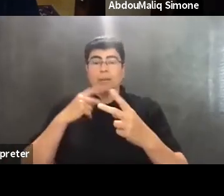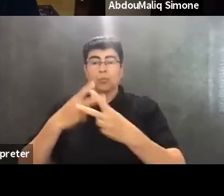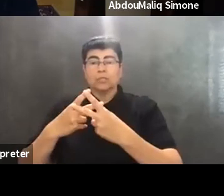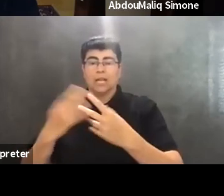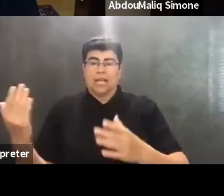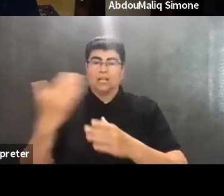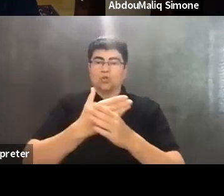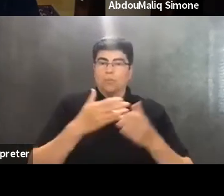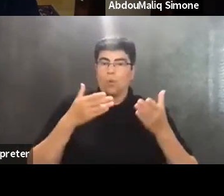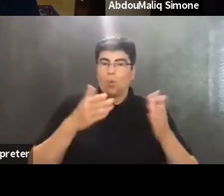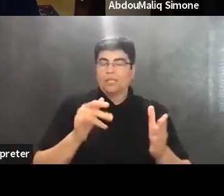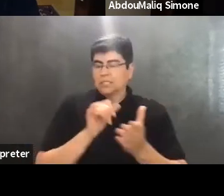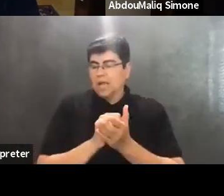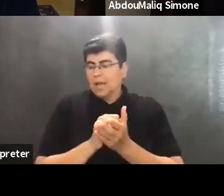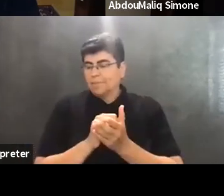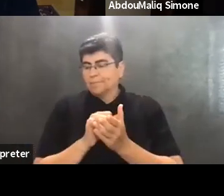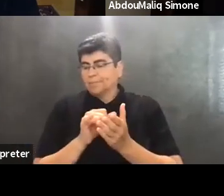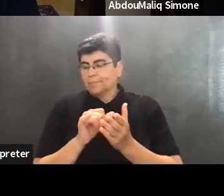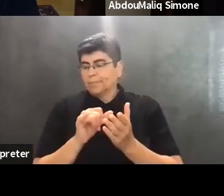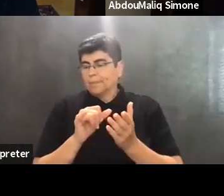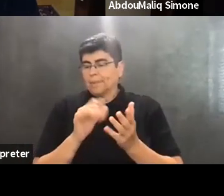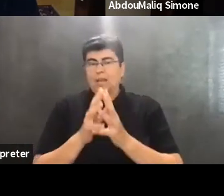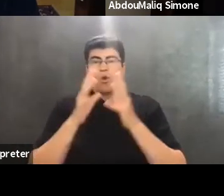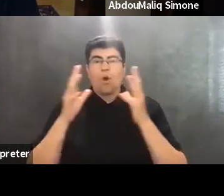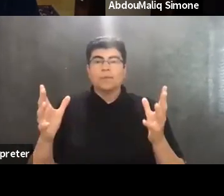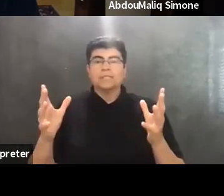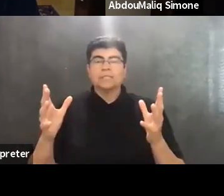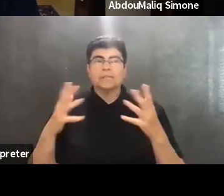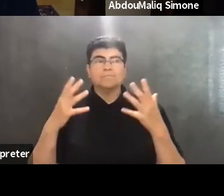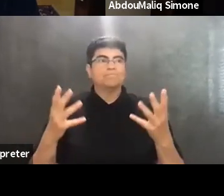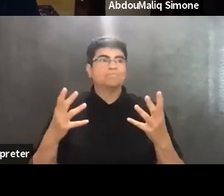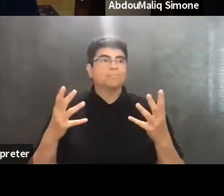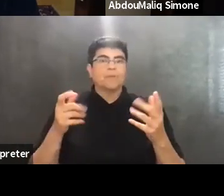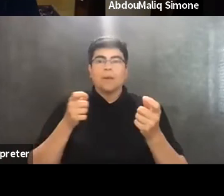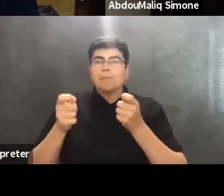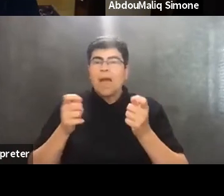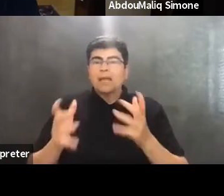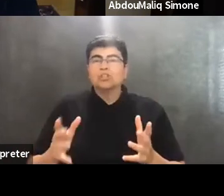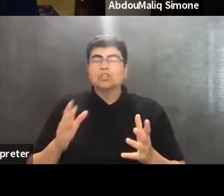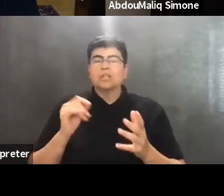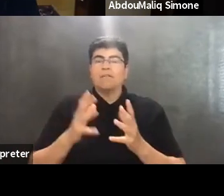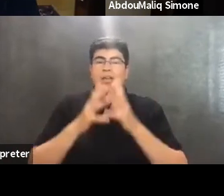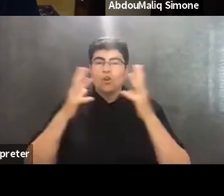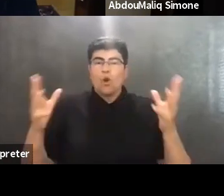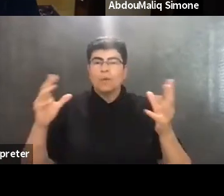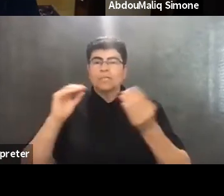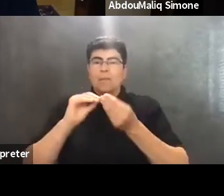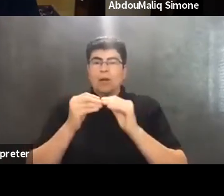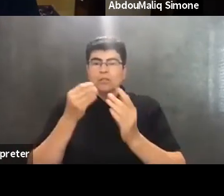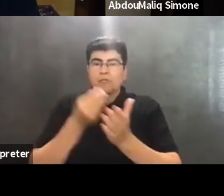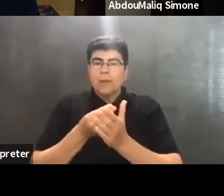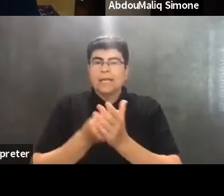ways that, um, enormous, uh, managers of enormous amounts of money with